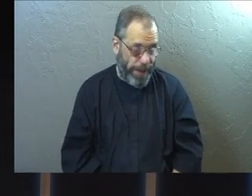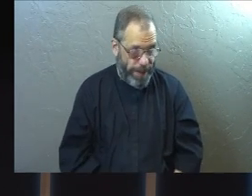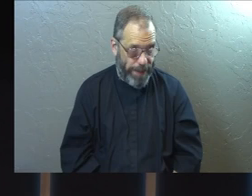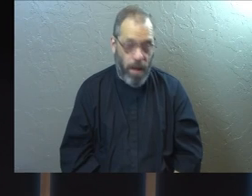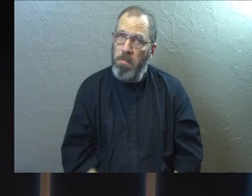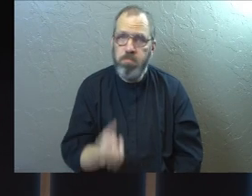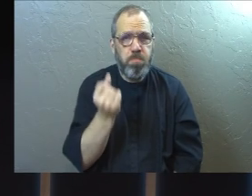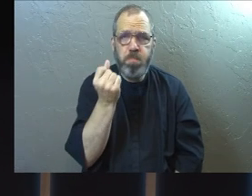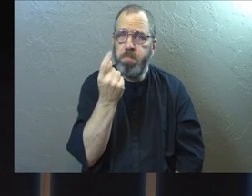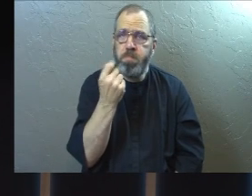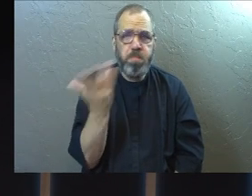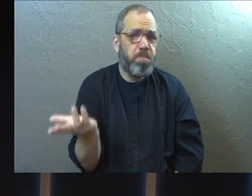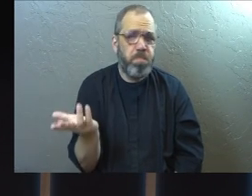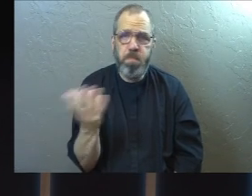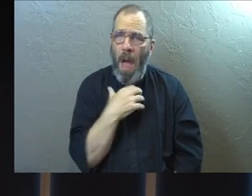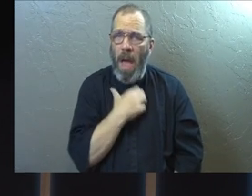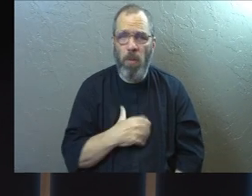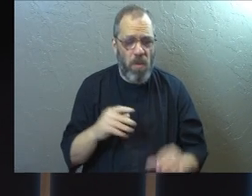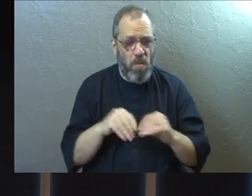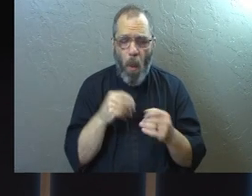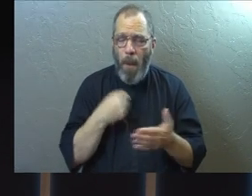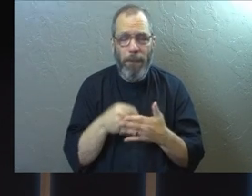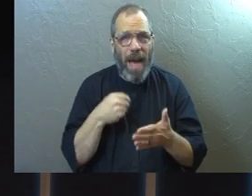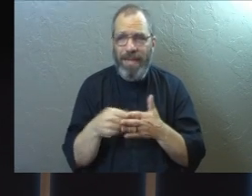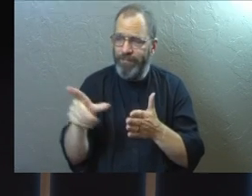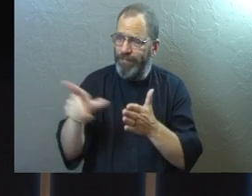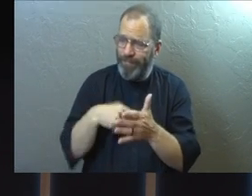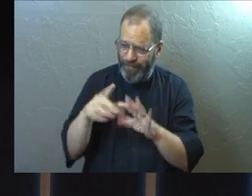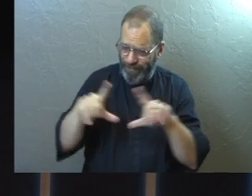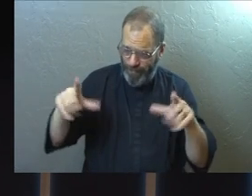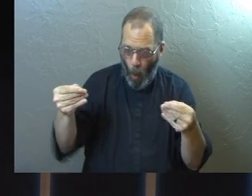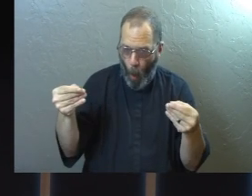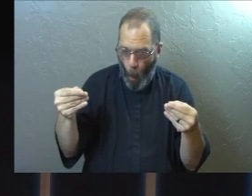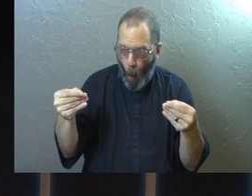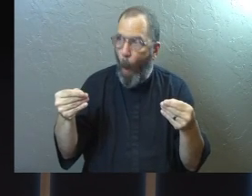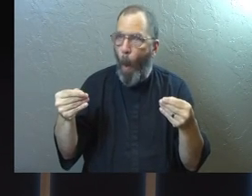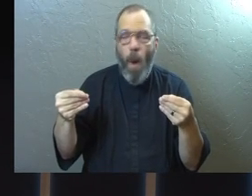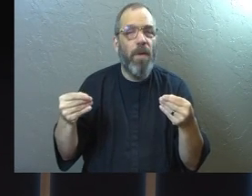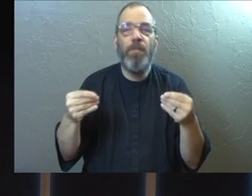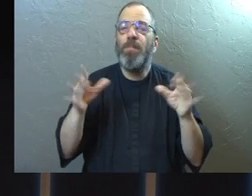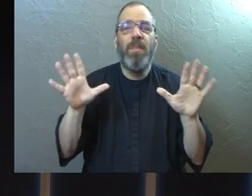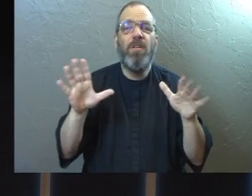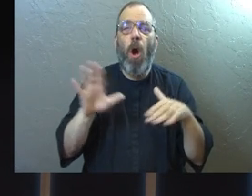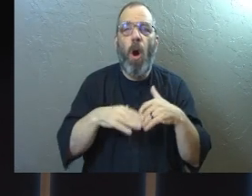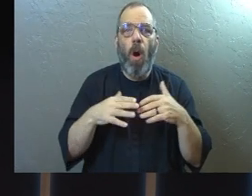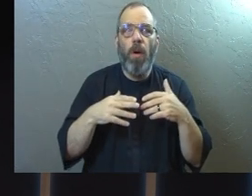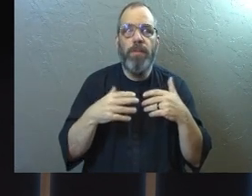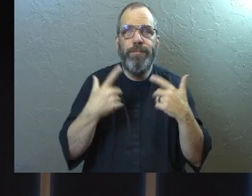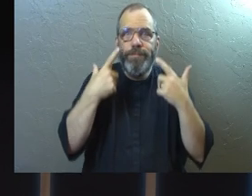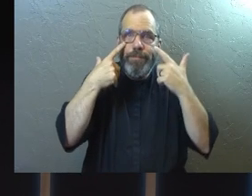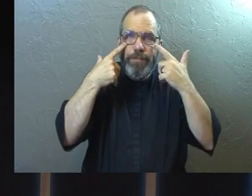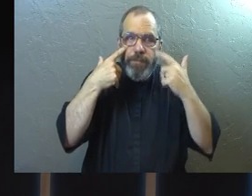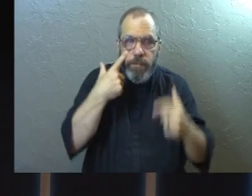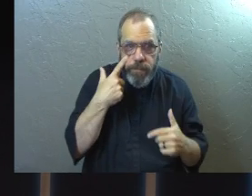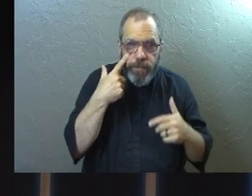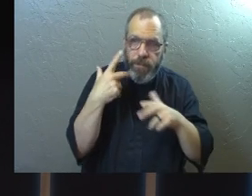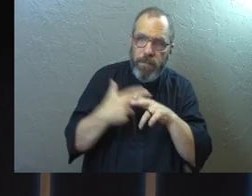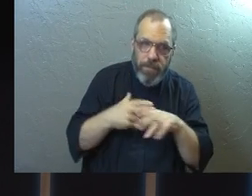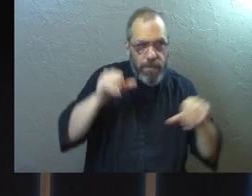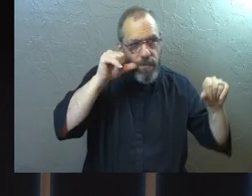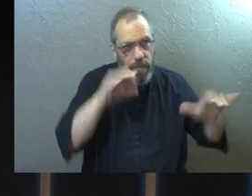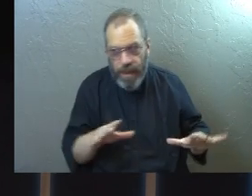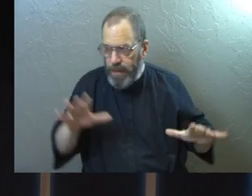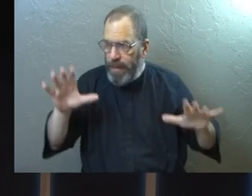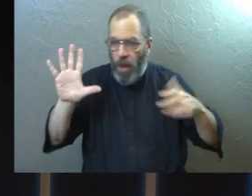I get it. I wish there was more money in my paycheck. I get it. There's all the physical blessings. There's all the temporal blessings.